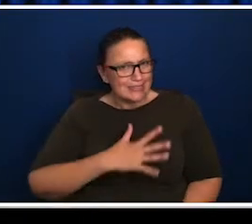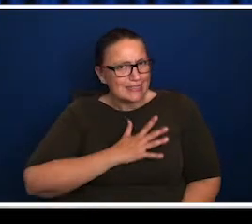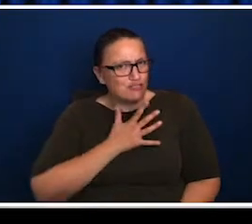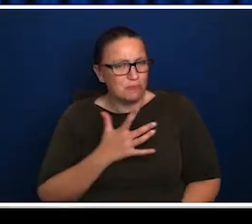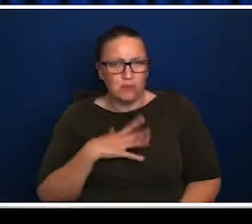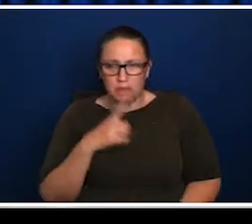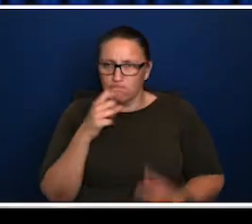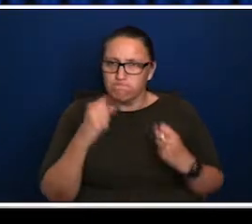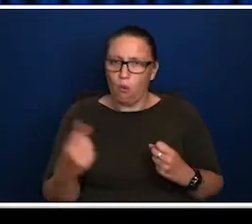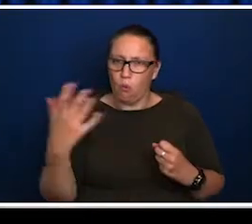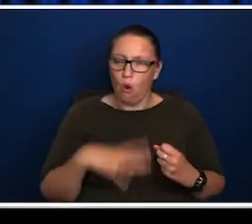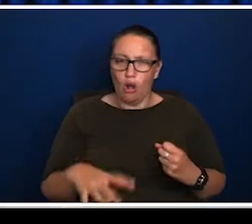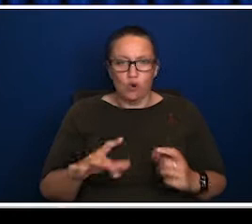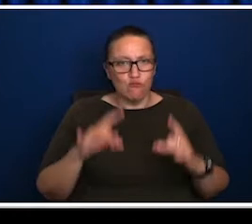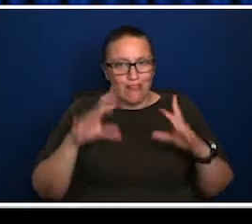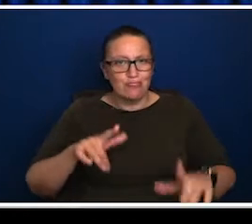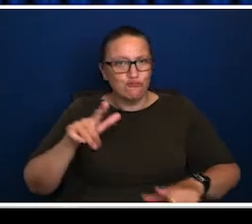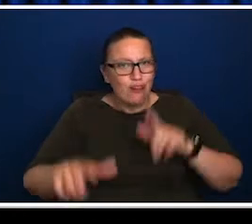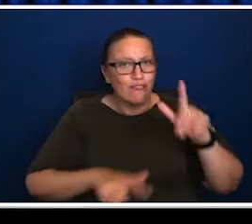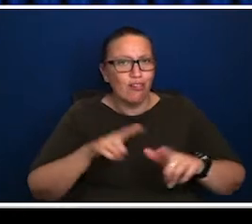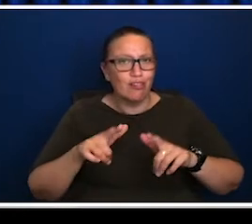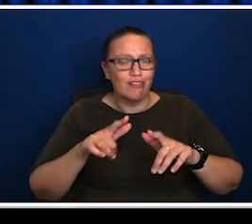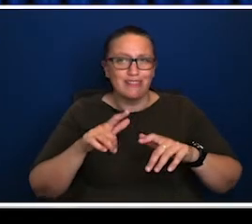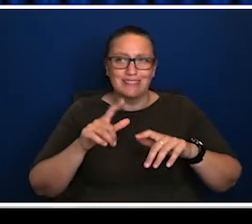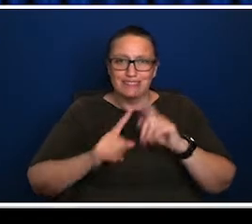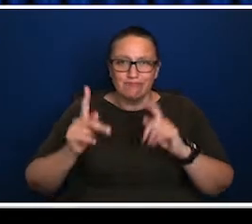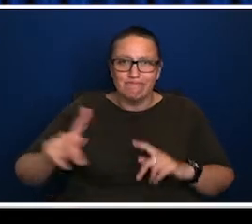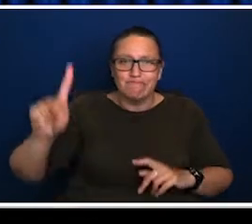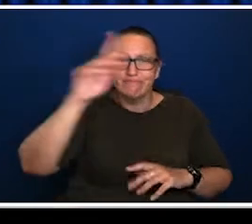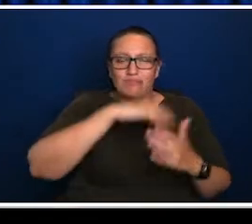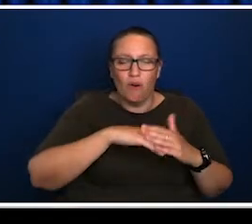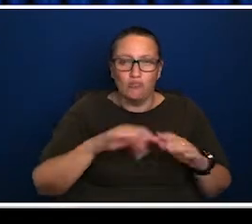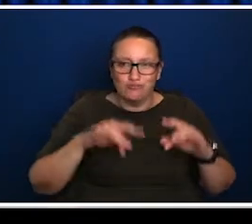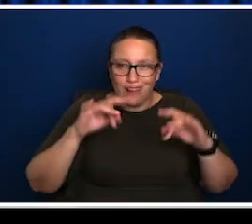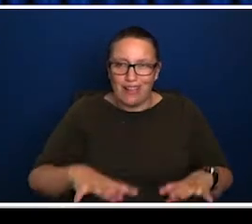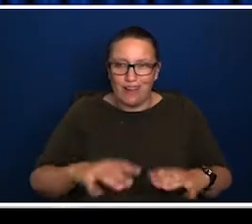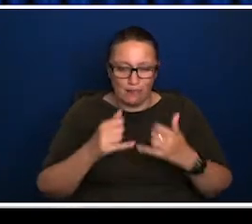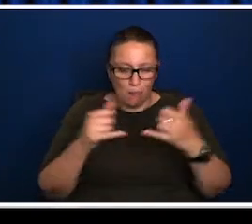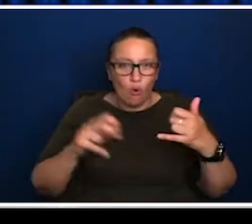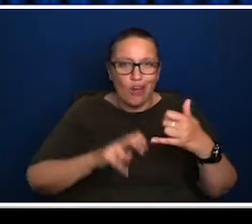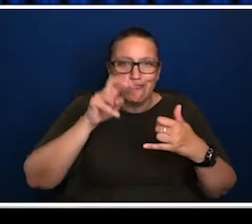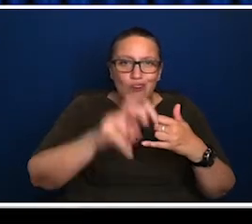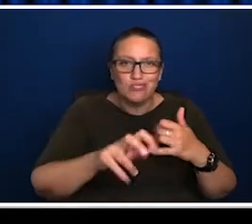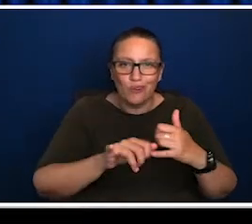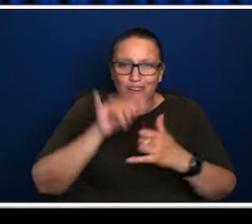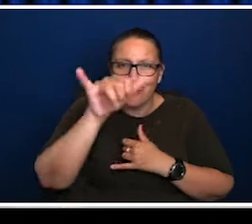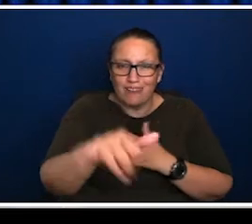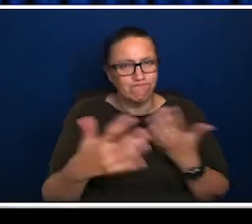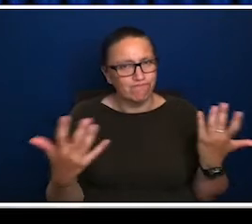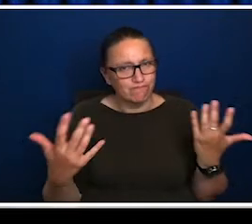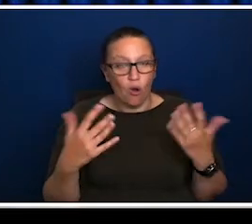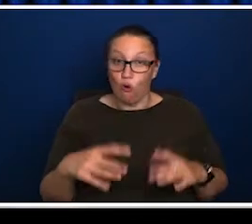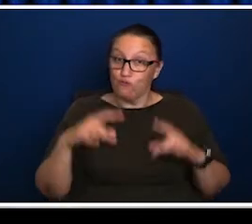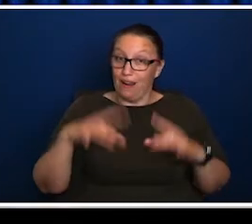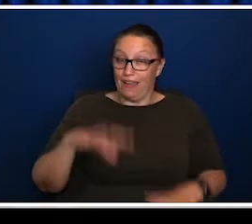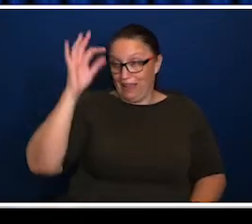strong appetite to get Australians moving around the country again. And also, as you said, this is what gets picked up on crossing the border, moving into different places and, and